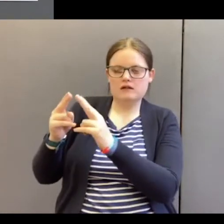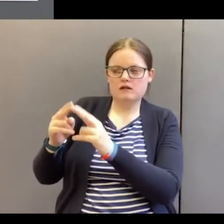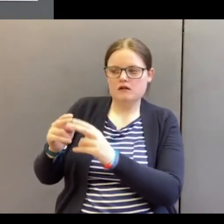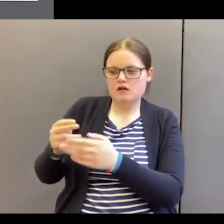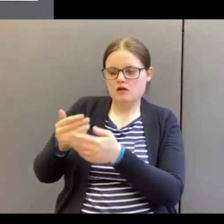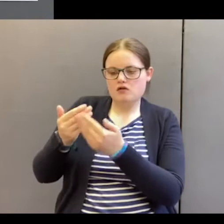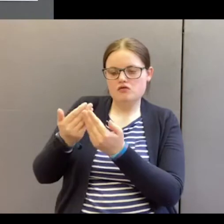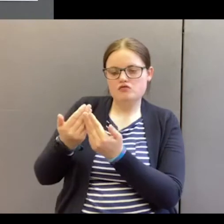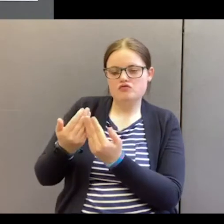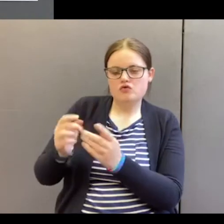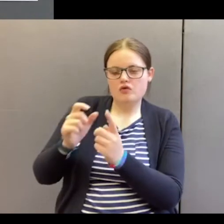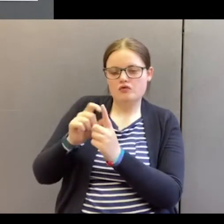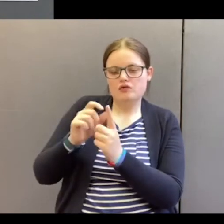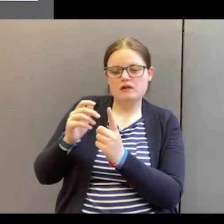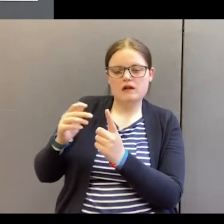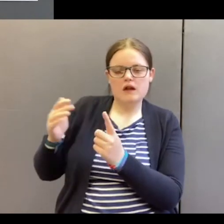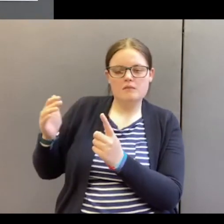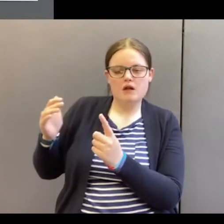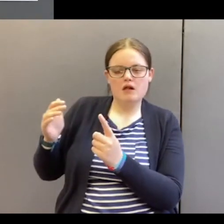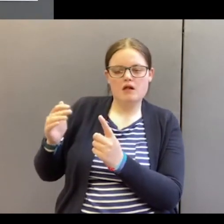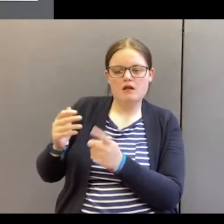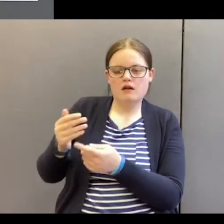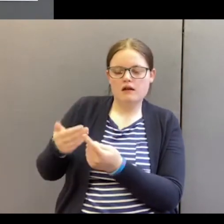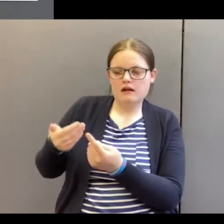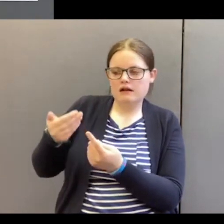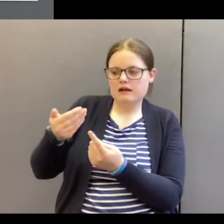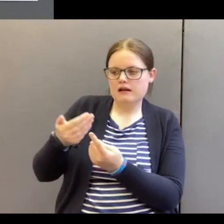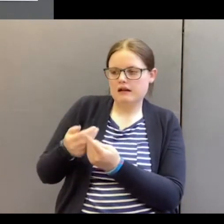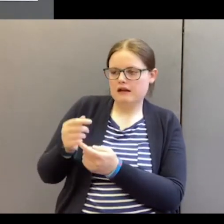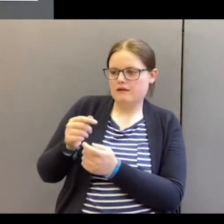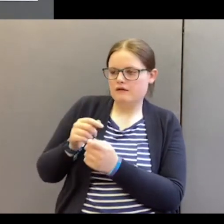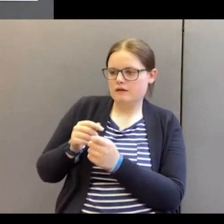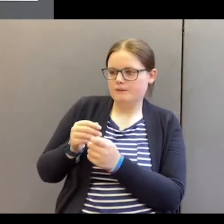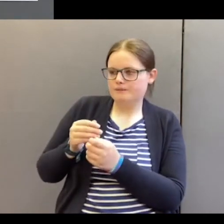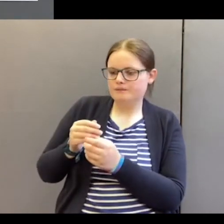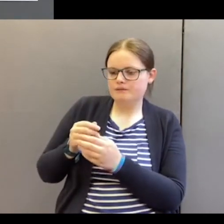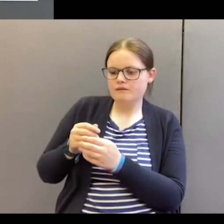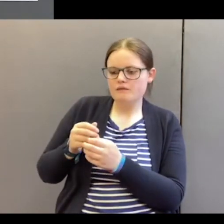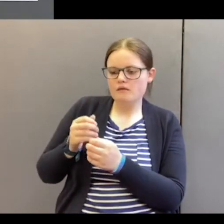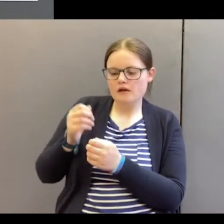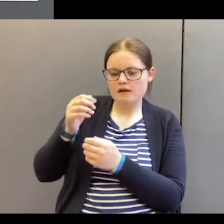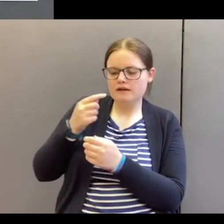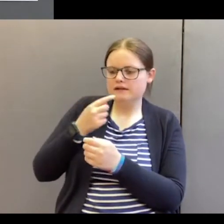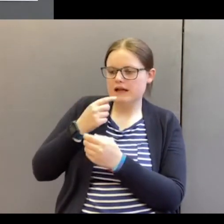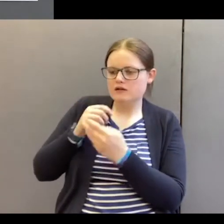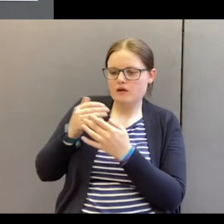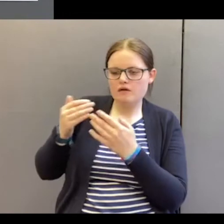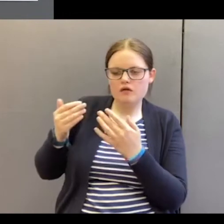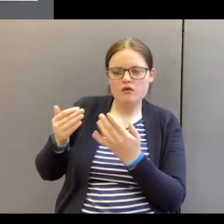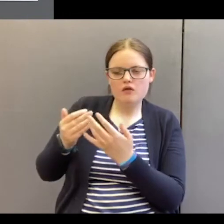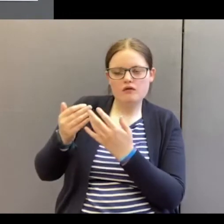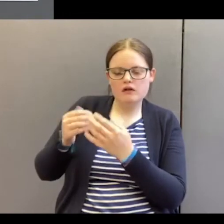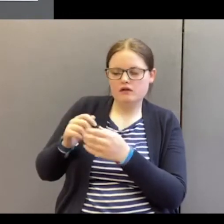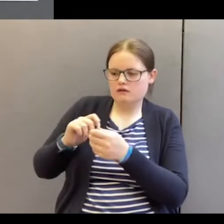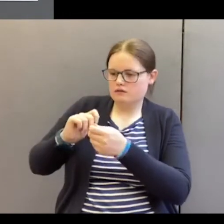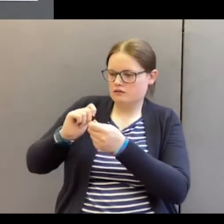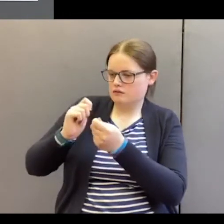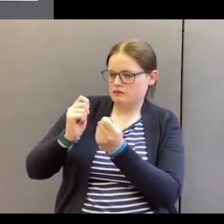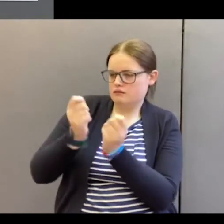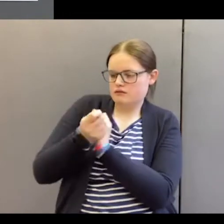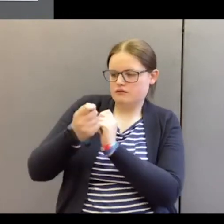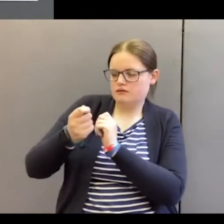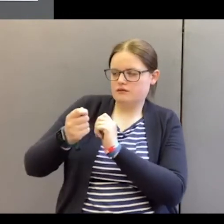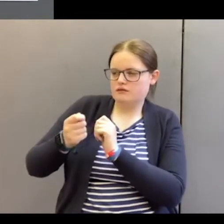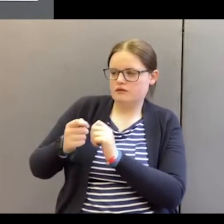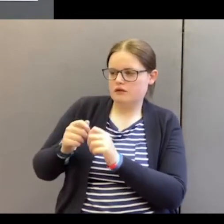his disciples. He gives them just a glimpse of his glory. he's transfigured. He's